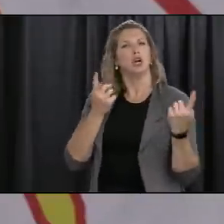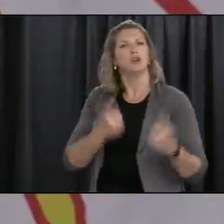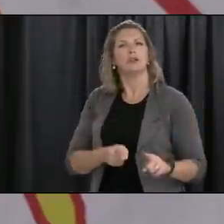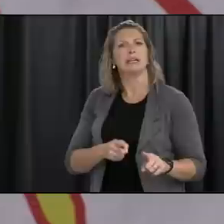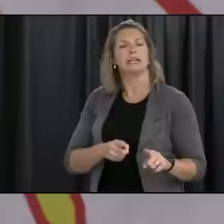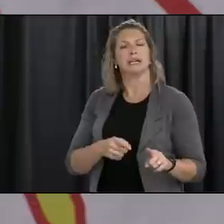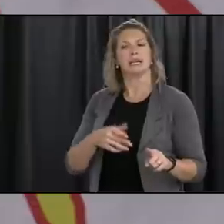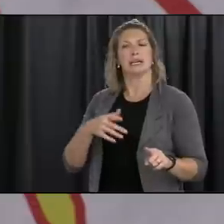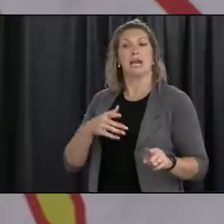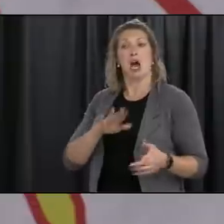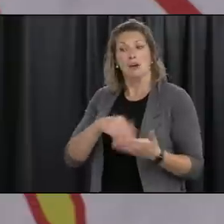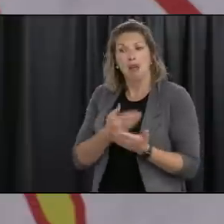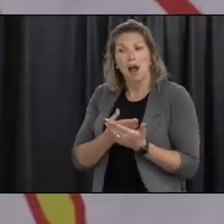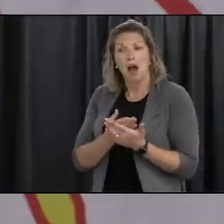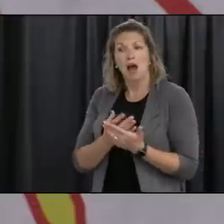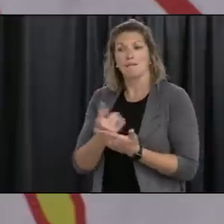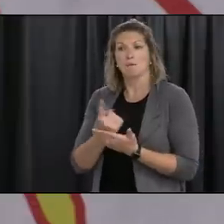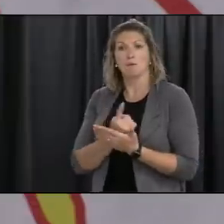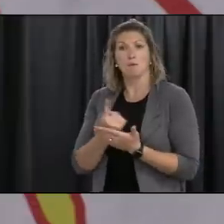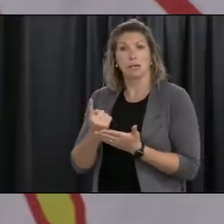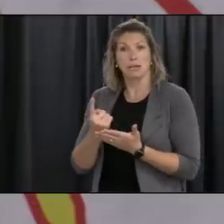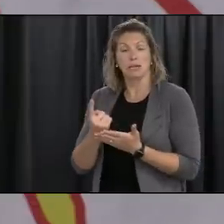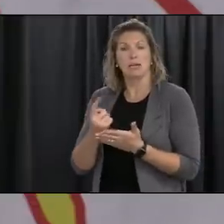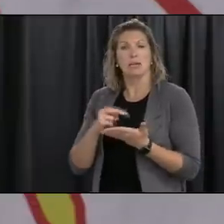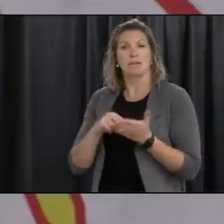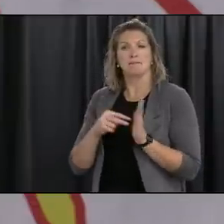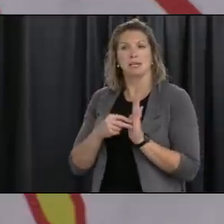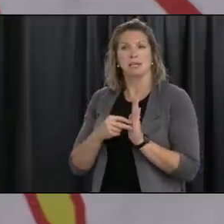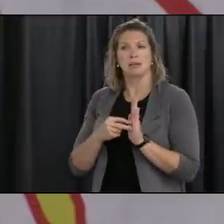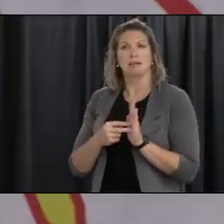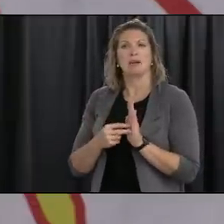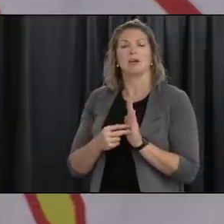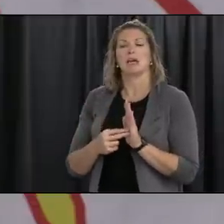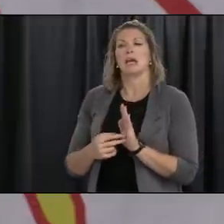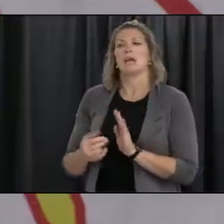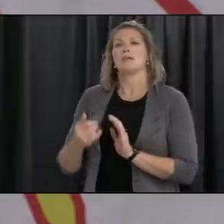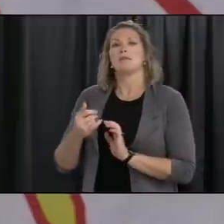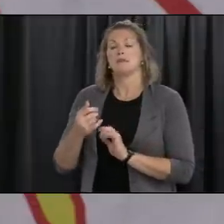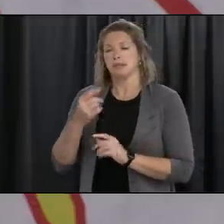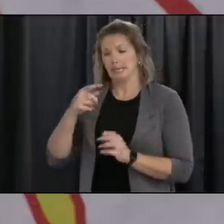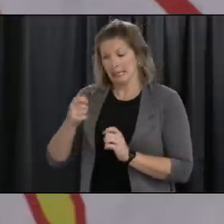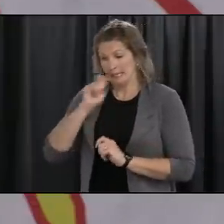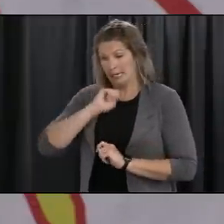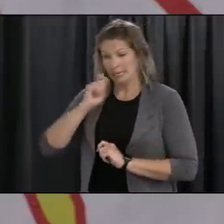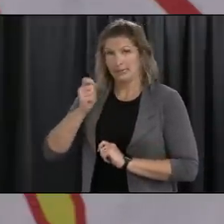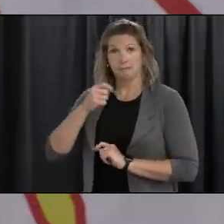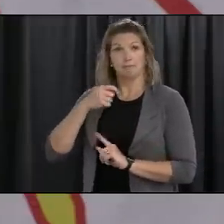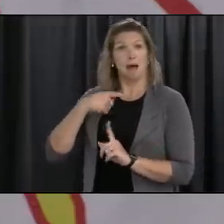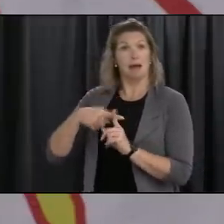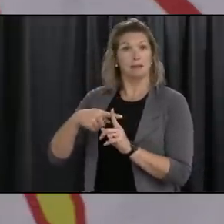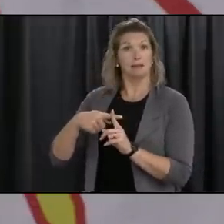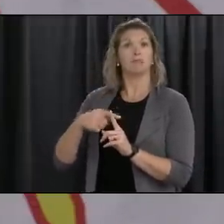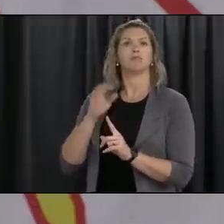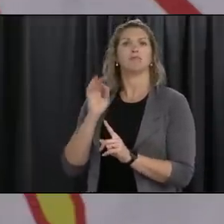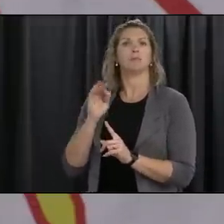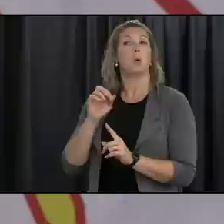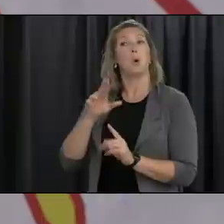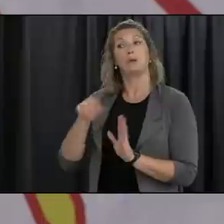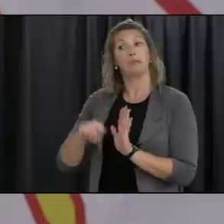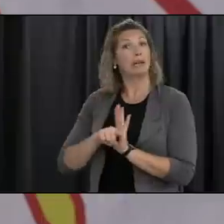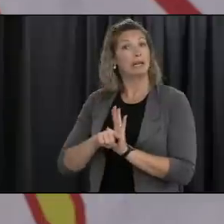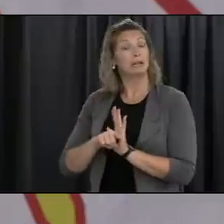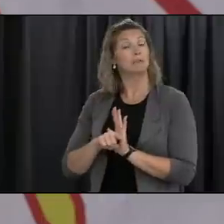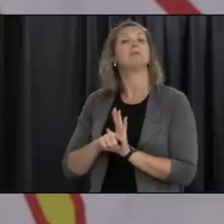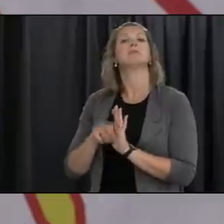catching the virus at that at that point it decreases our risk of having a false negative test and uh that that's why we chose that